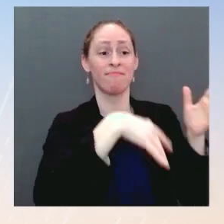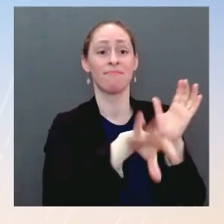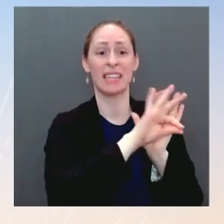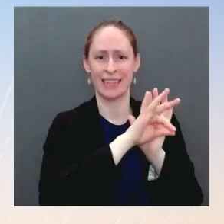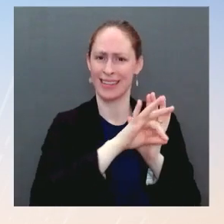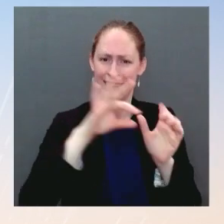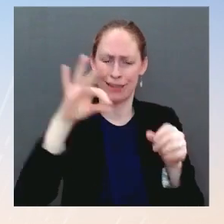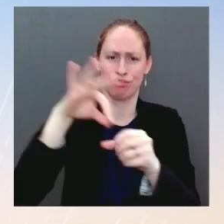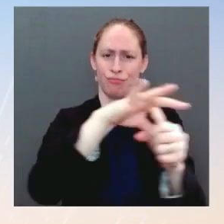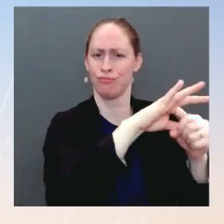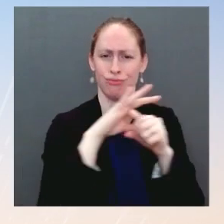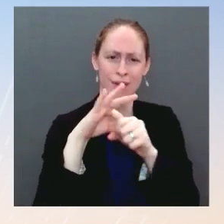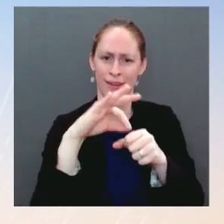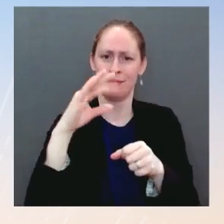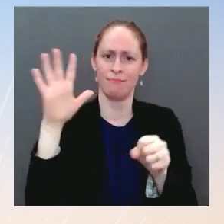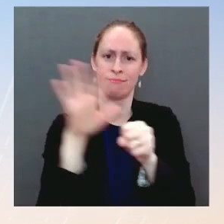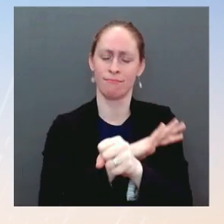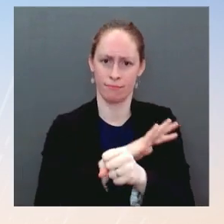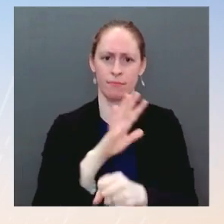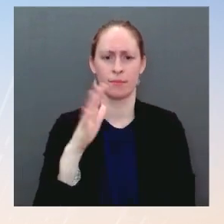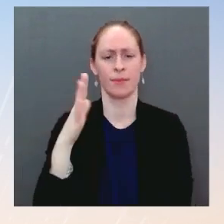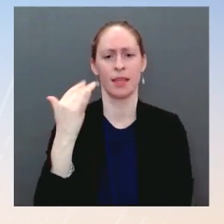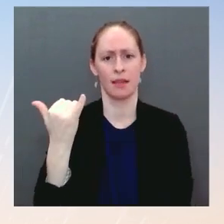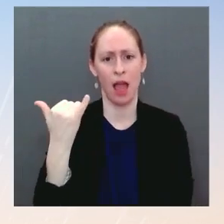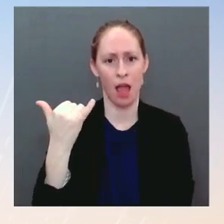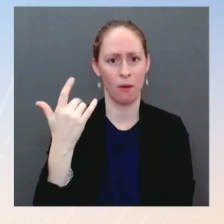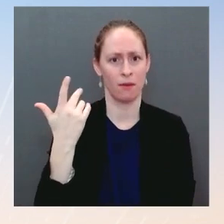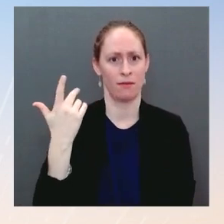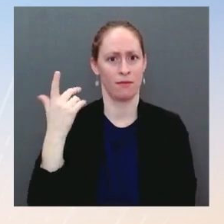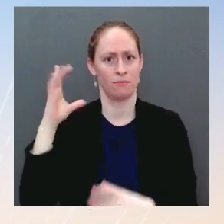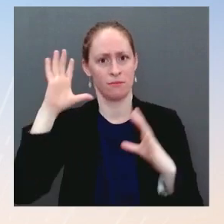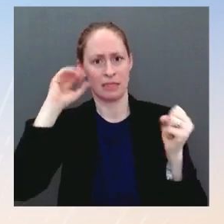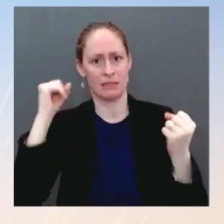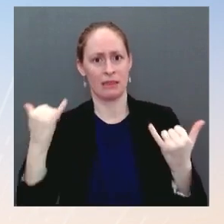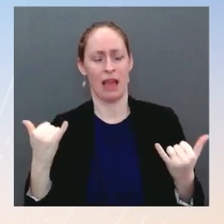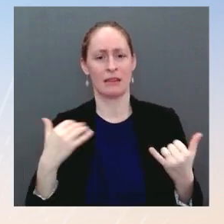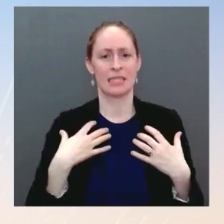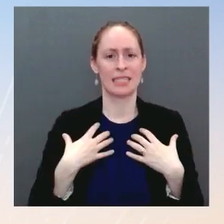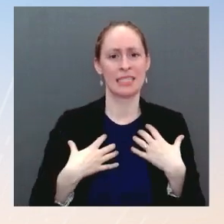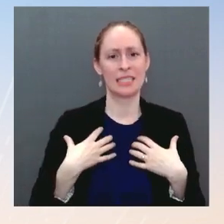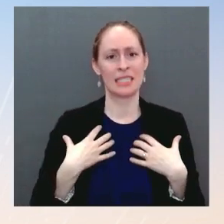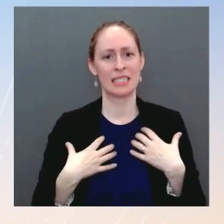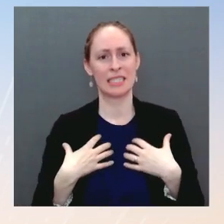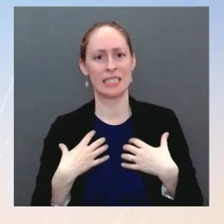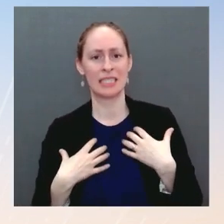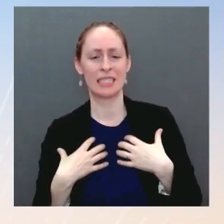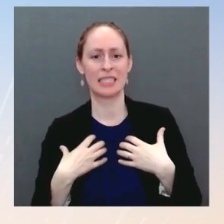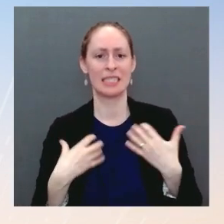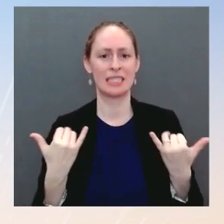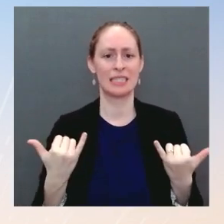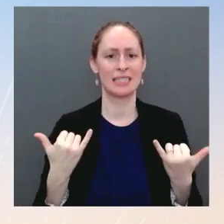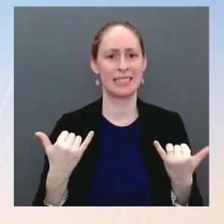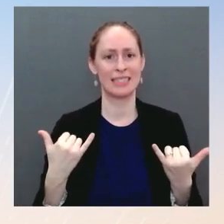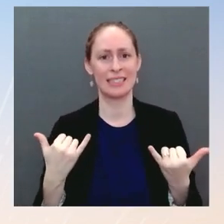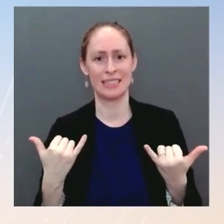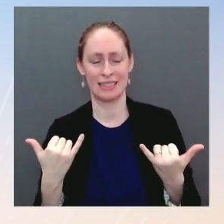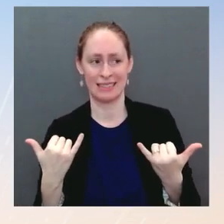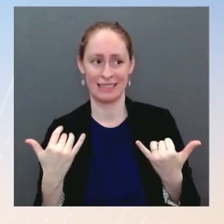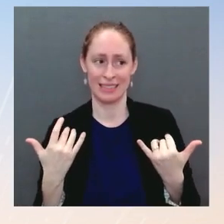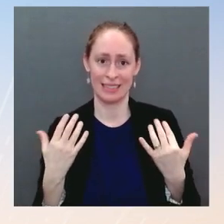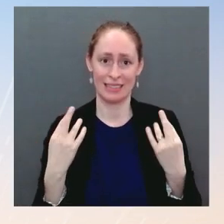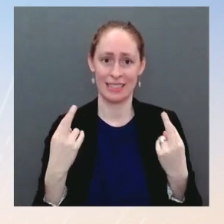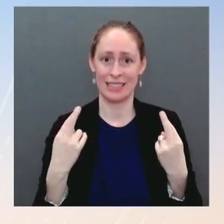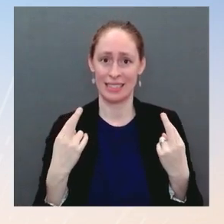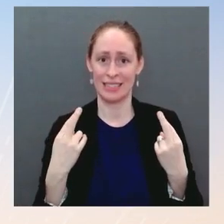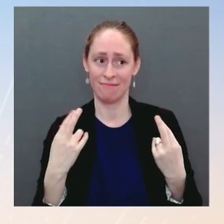operating in that same- in his remarks just now. Have you talked to him about that? And is there, this sort of